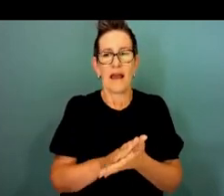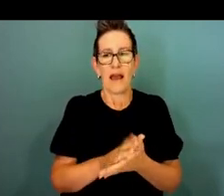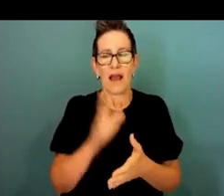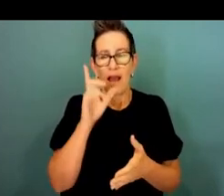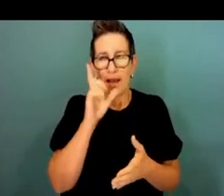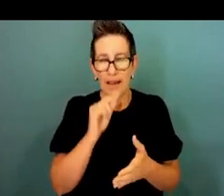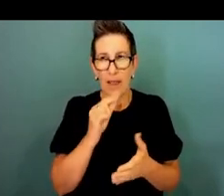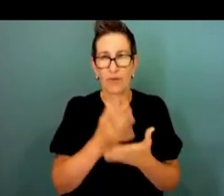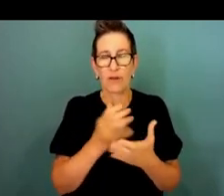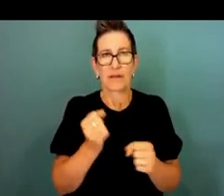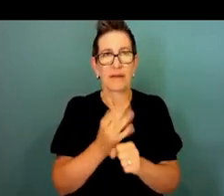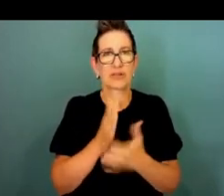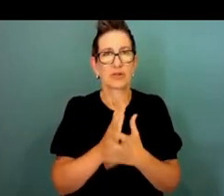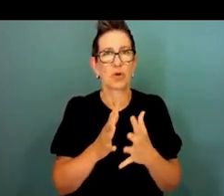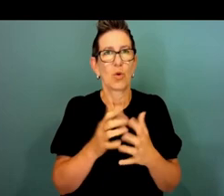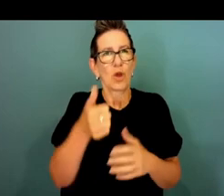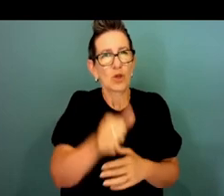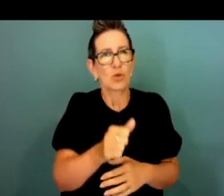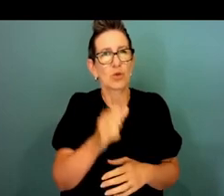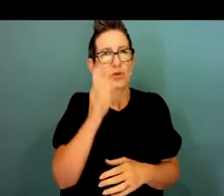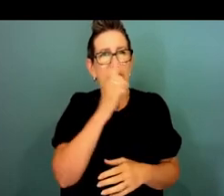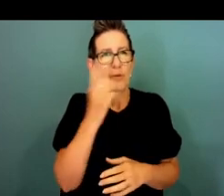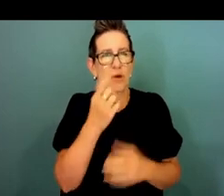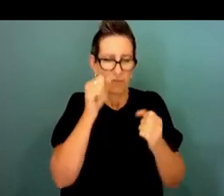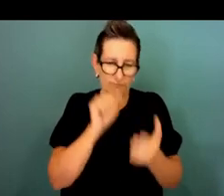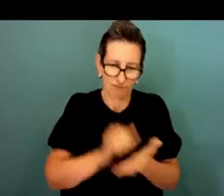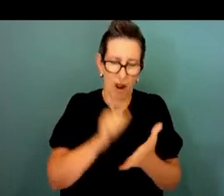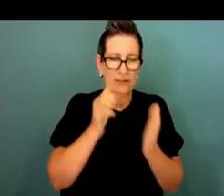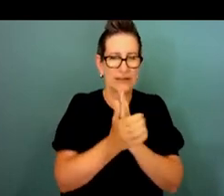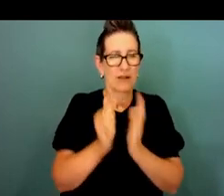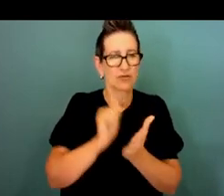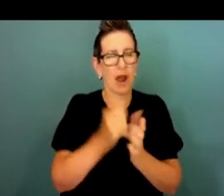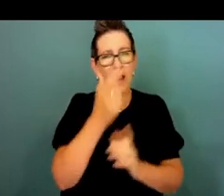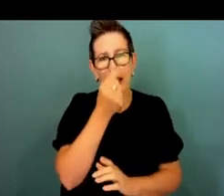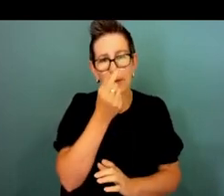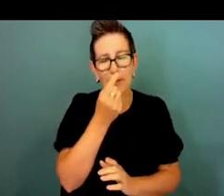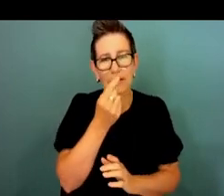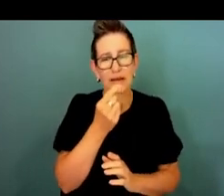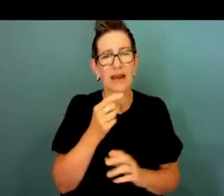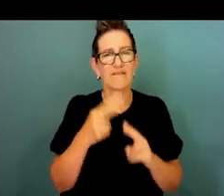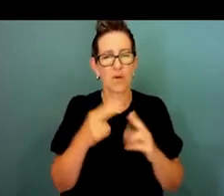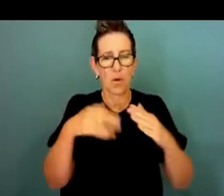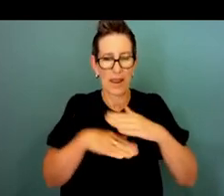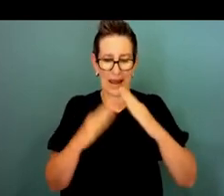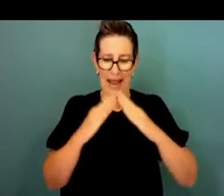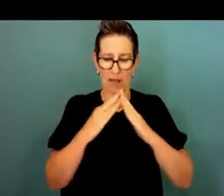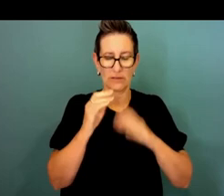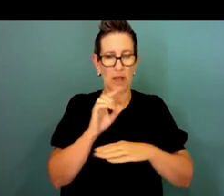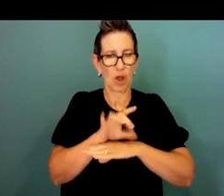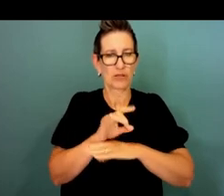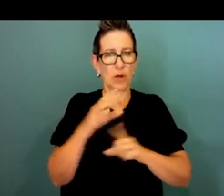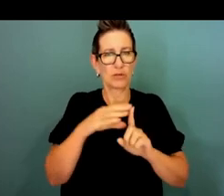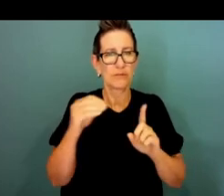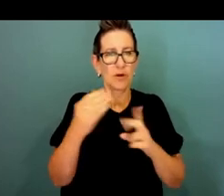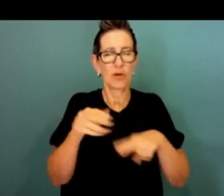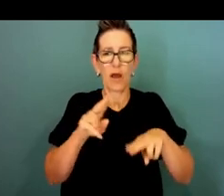capability, how do we draw on it, for example, in an in-house consulting model, in a way where we can actually leverage and share